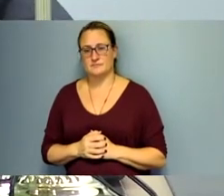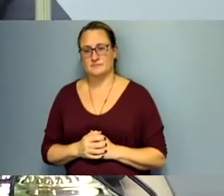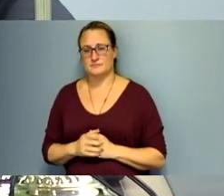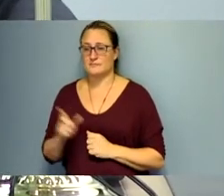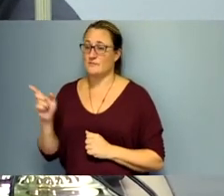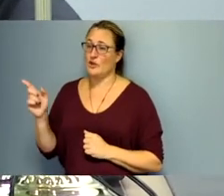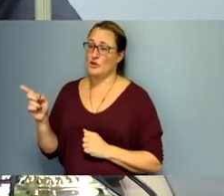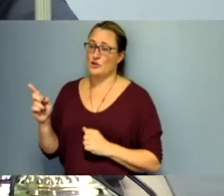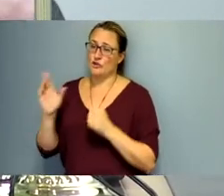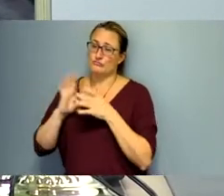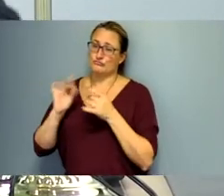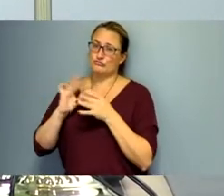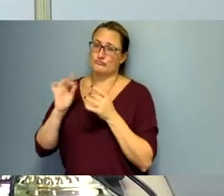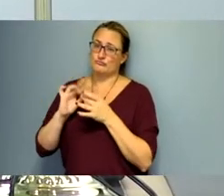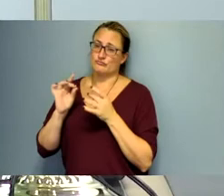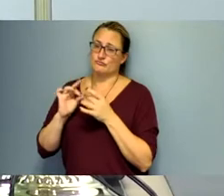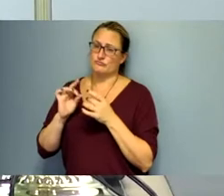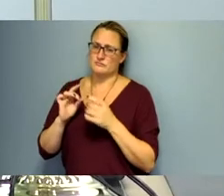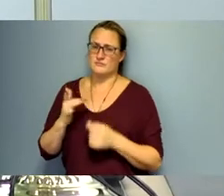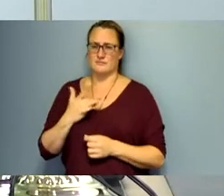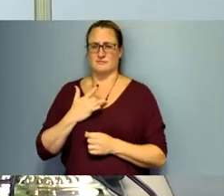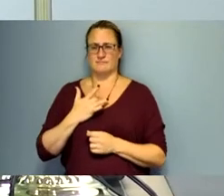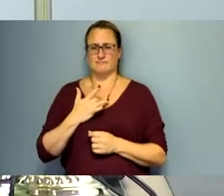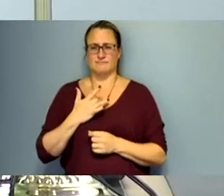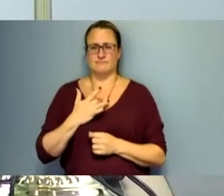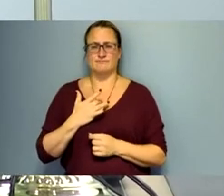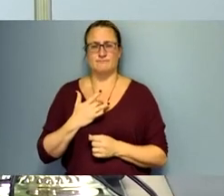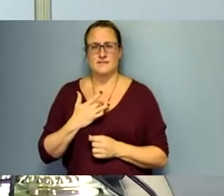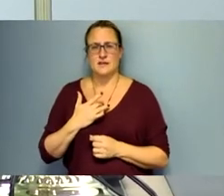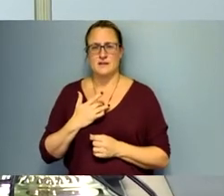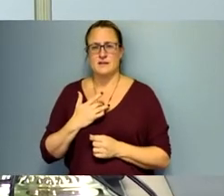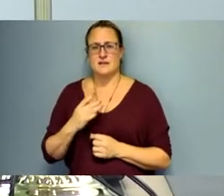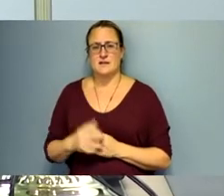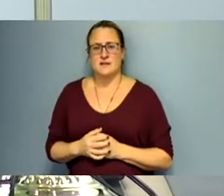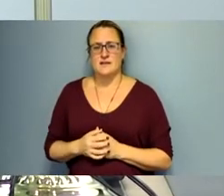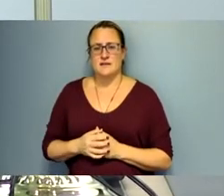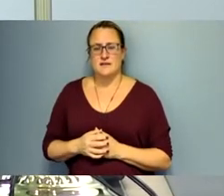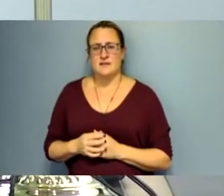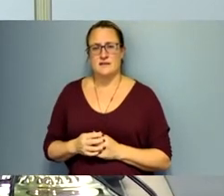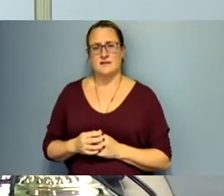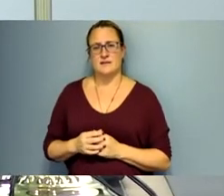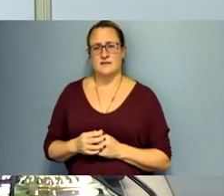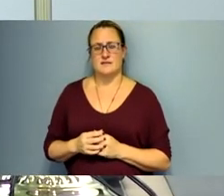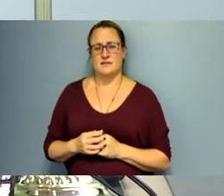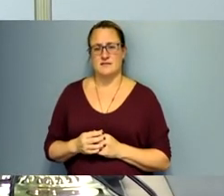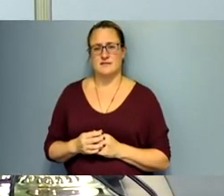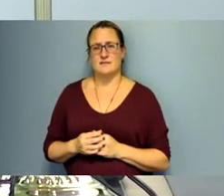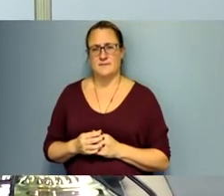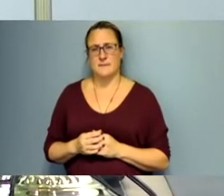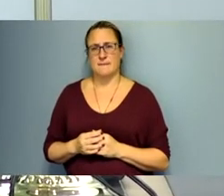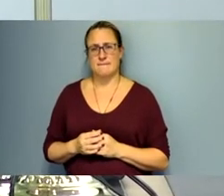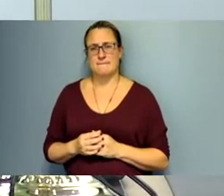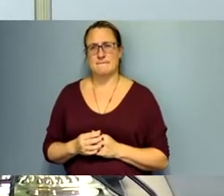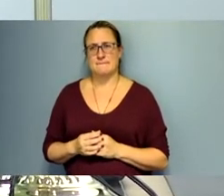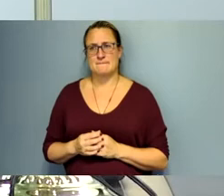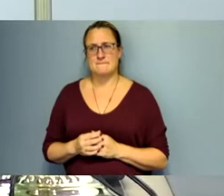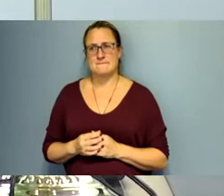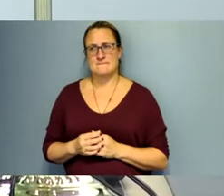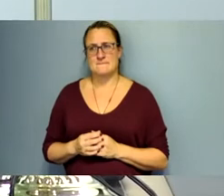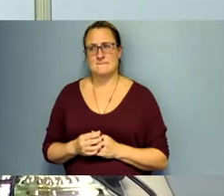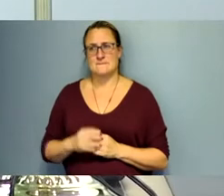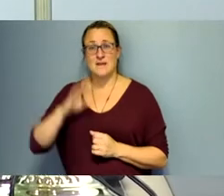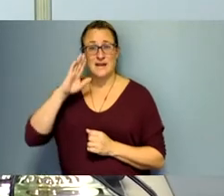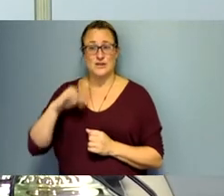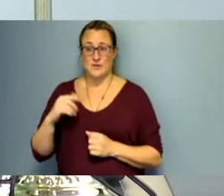you spoke it kind of gave me sort of something that i was going to be speaking about um um we've become as a